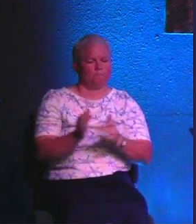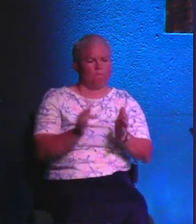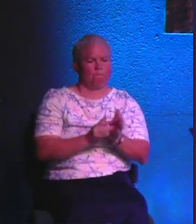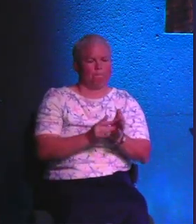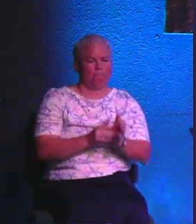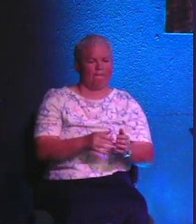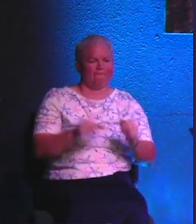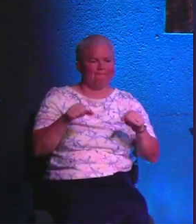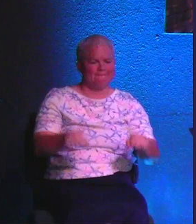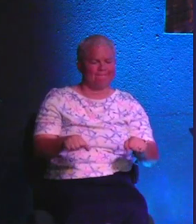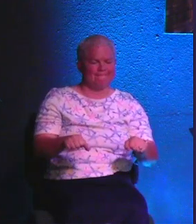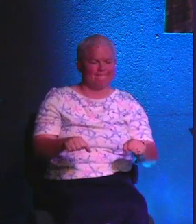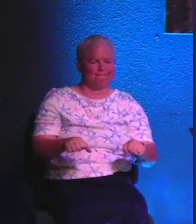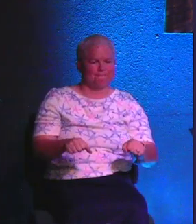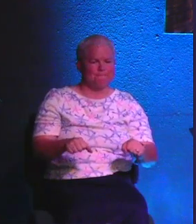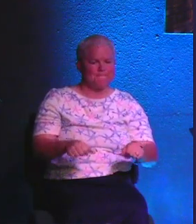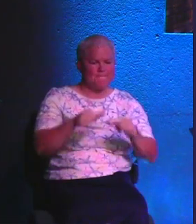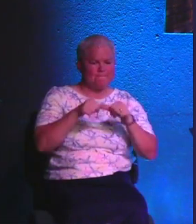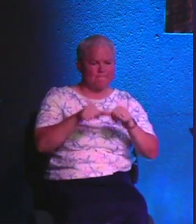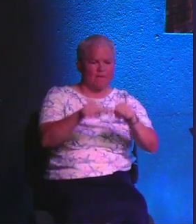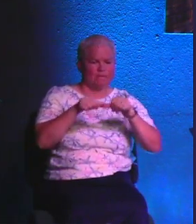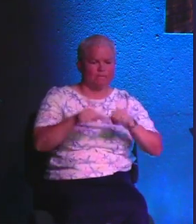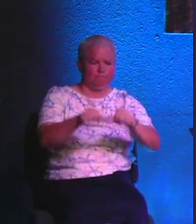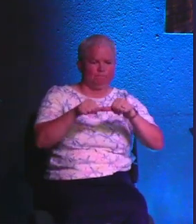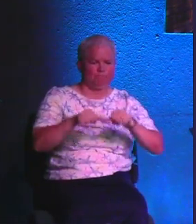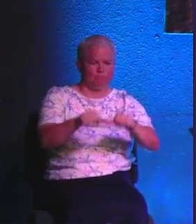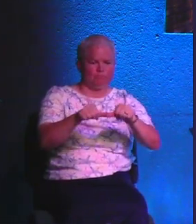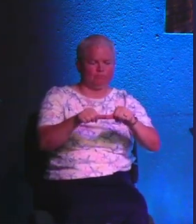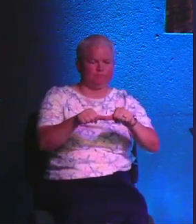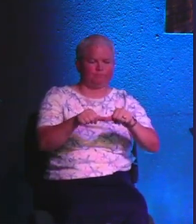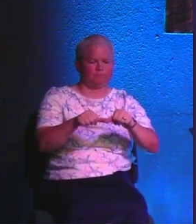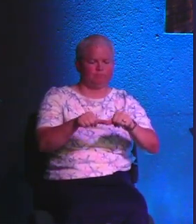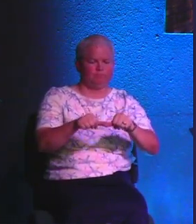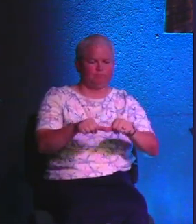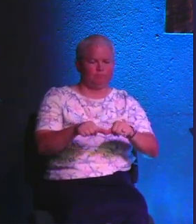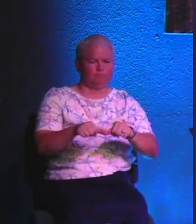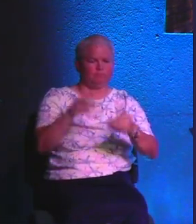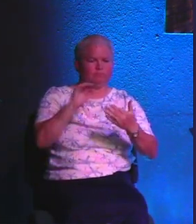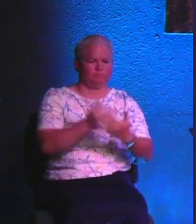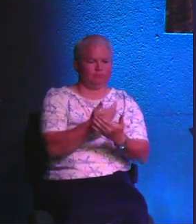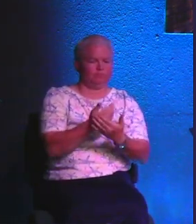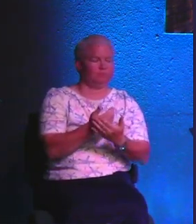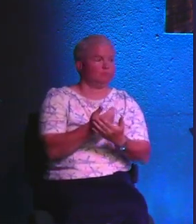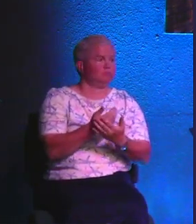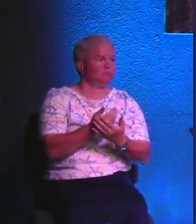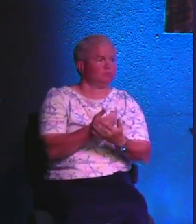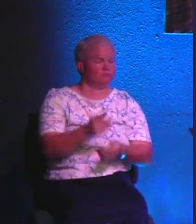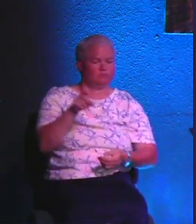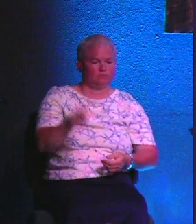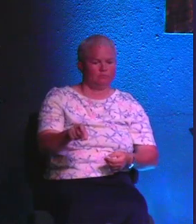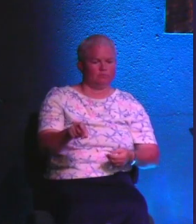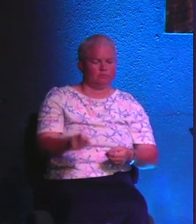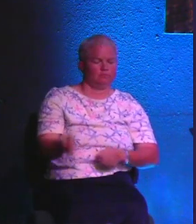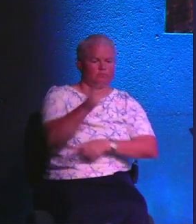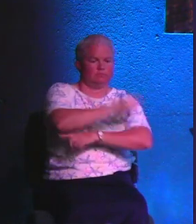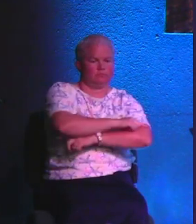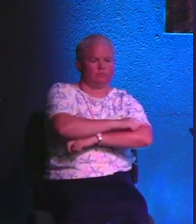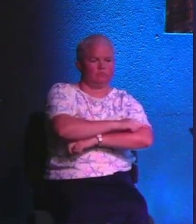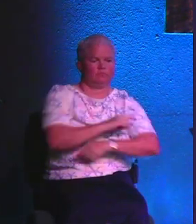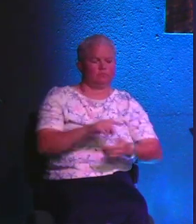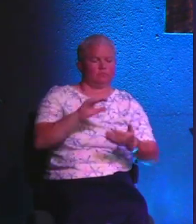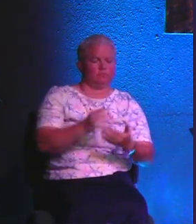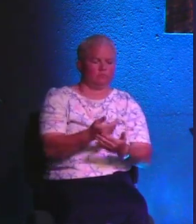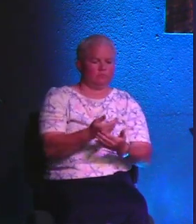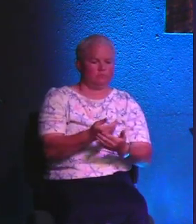able to constantly be renewed in Jesus. How many you guys know you need to be daily